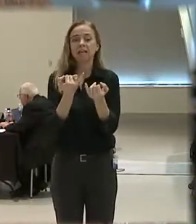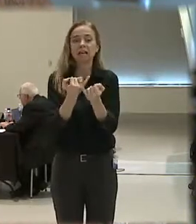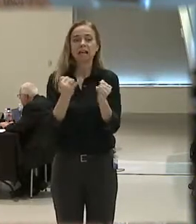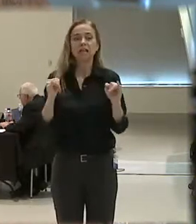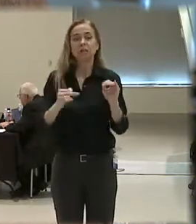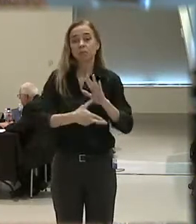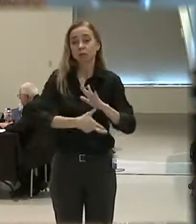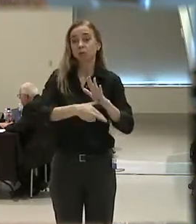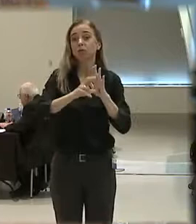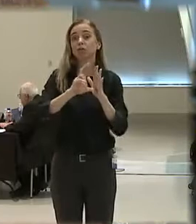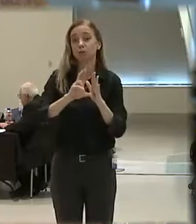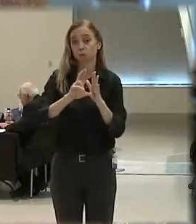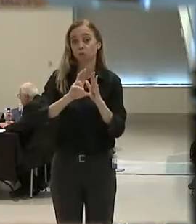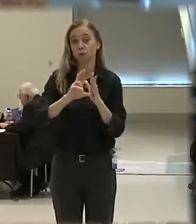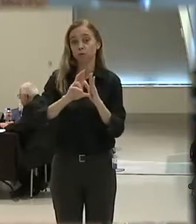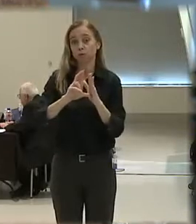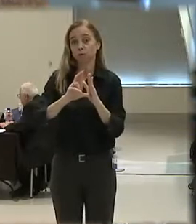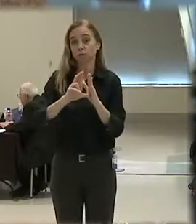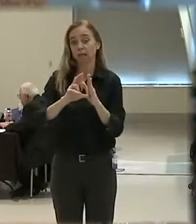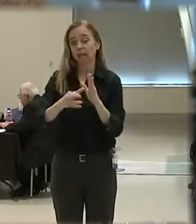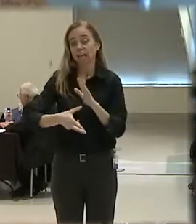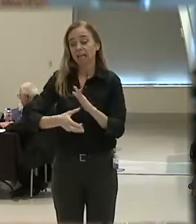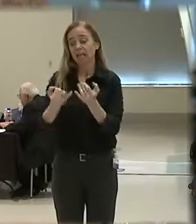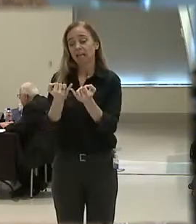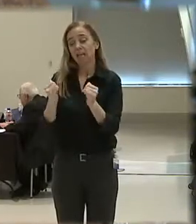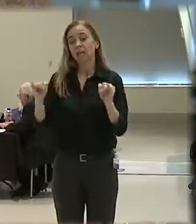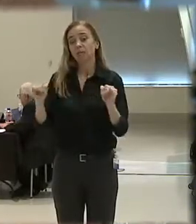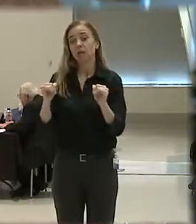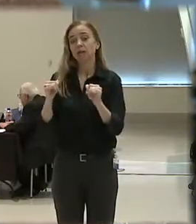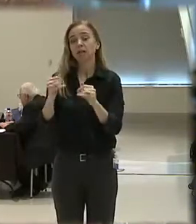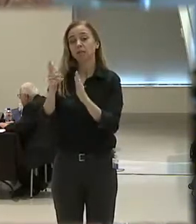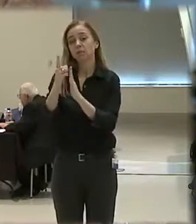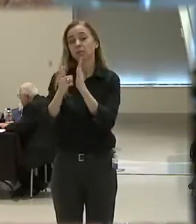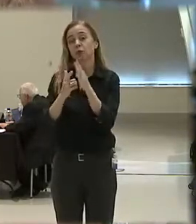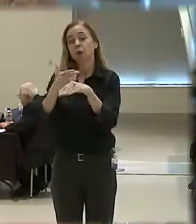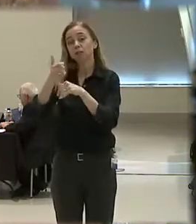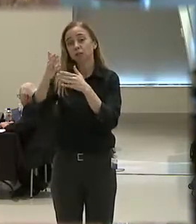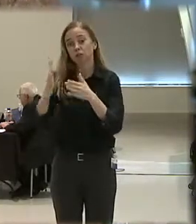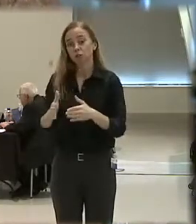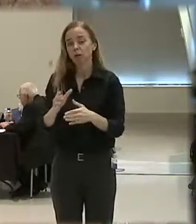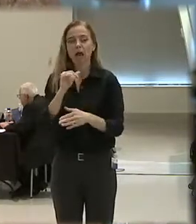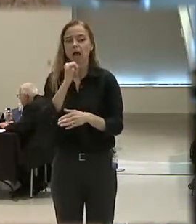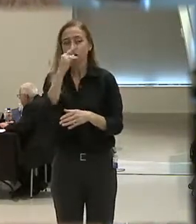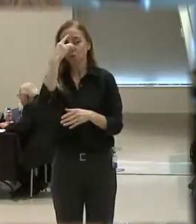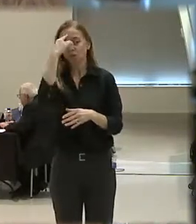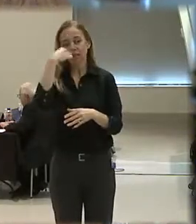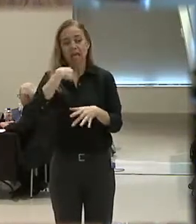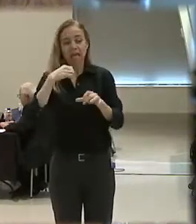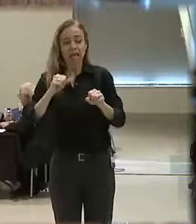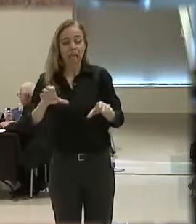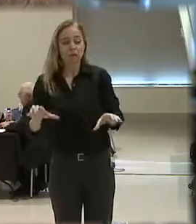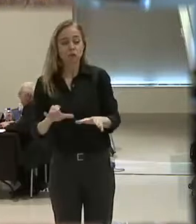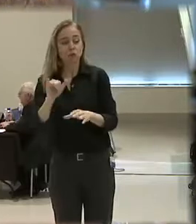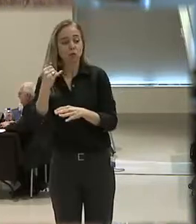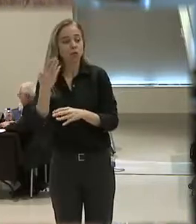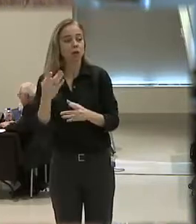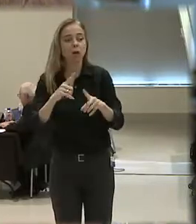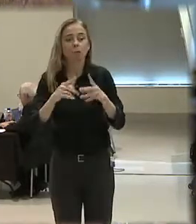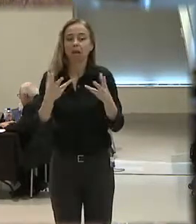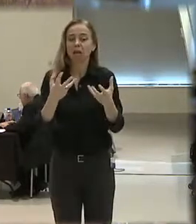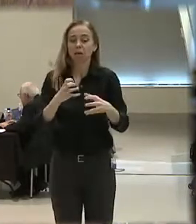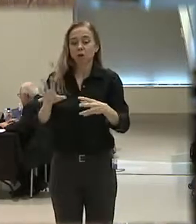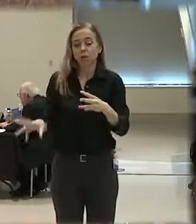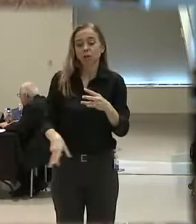with the office of an independent prosecutor because, not because I don't believe that I can do the job, because I don't want to contribute to